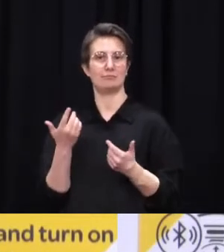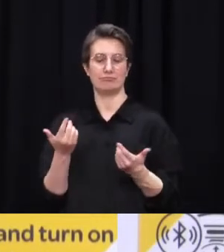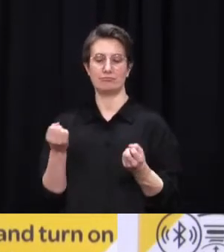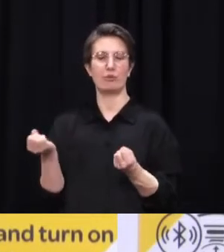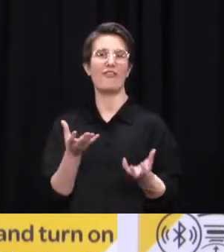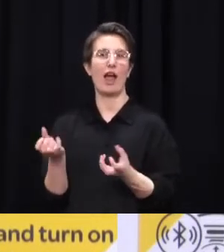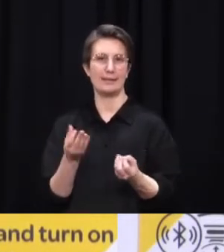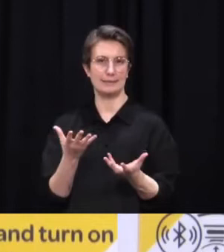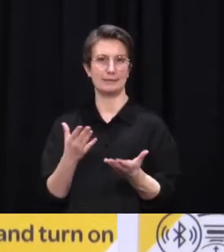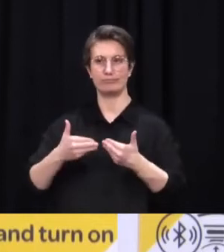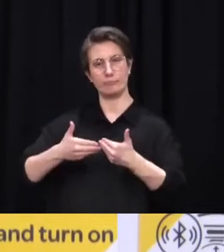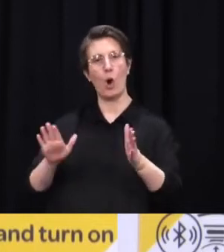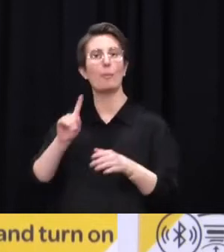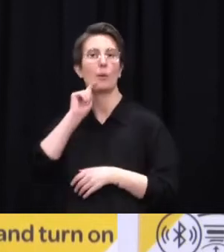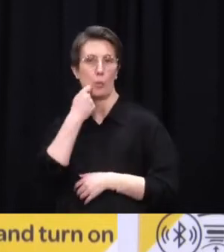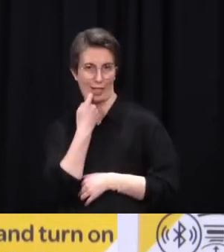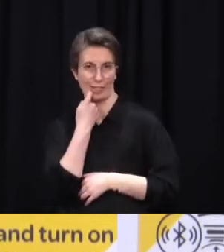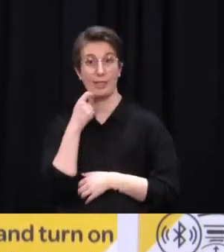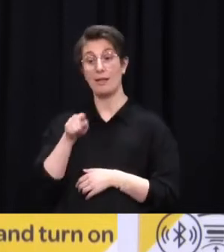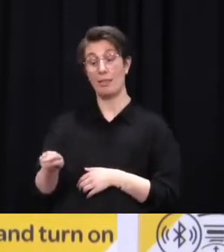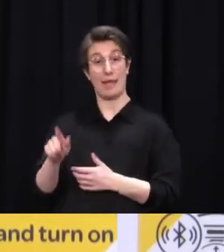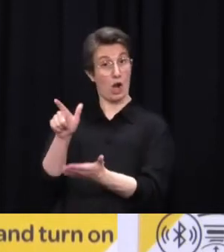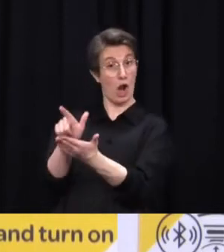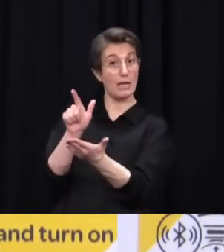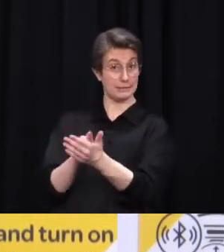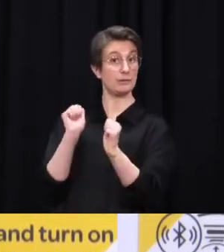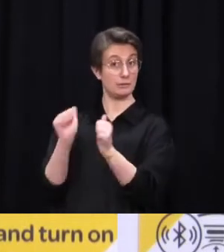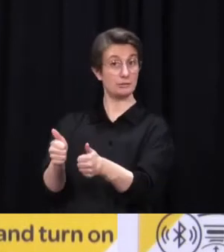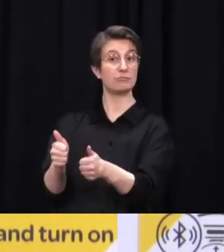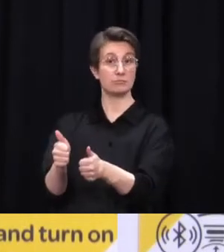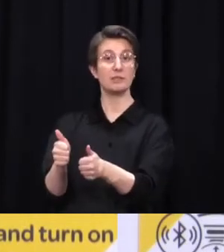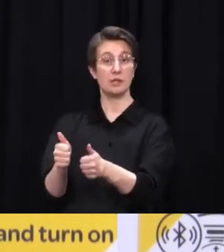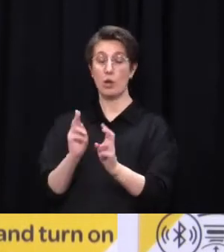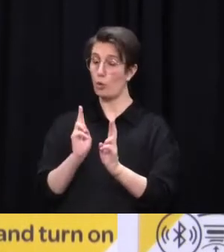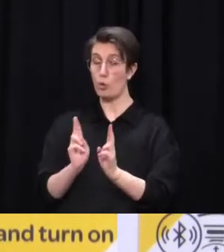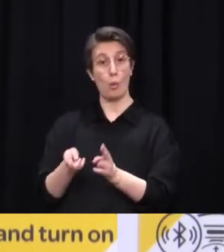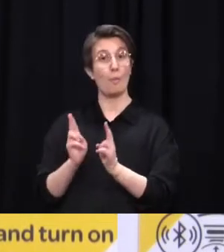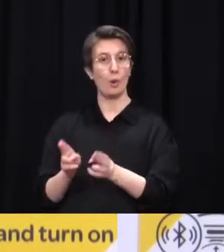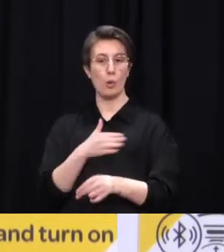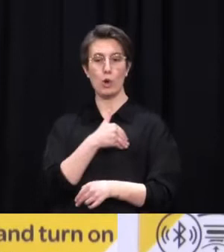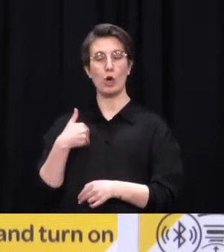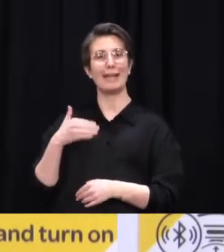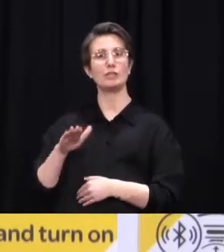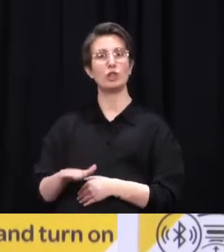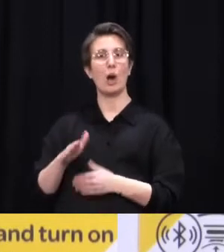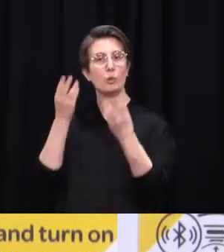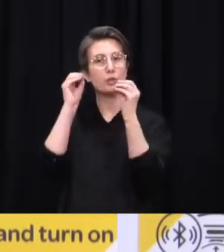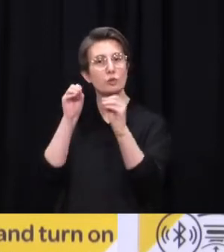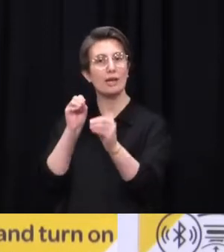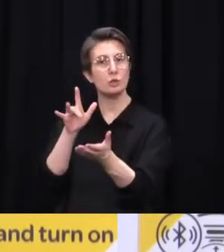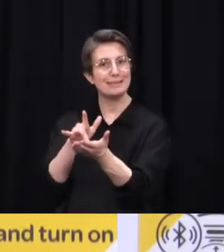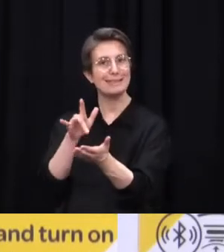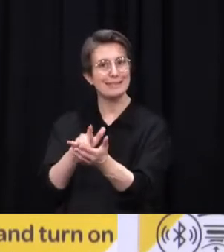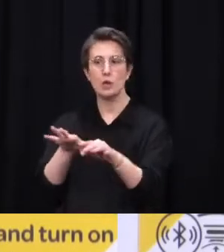Just like last time, these are all licensed services that usually provide home-based early childhood education, so all of the necessary